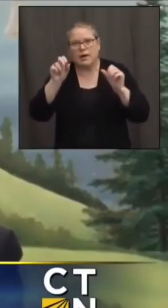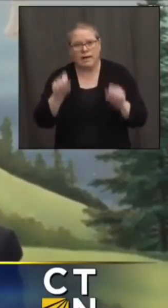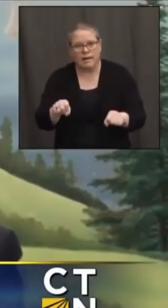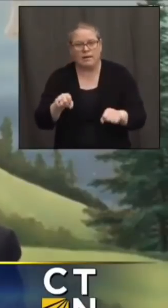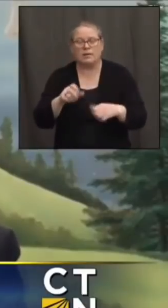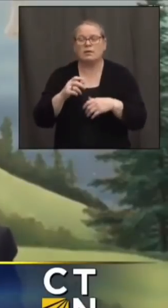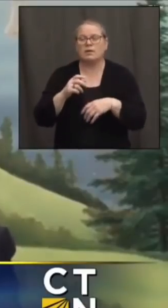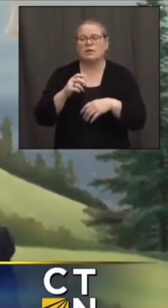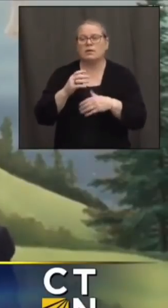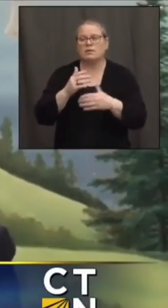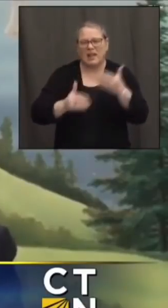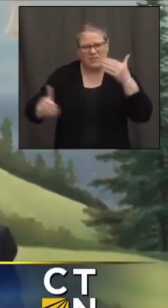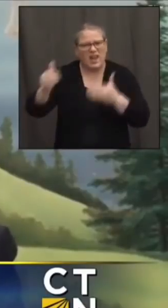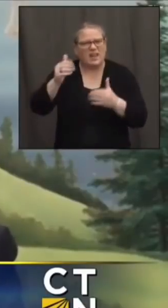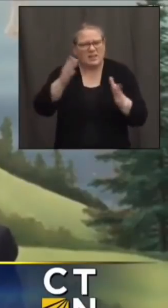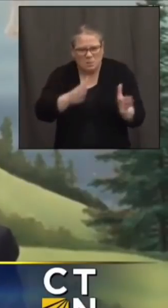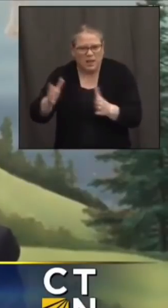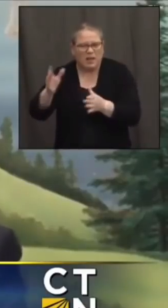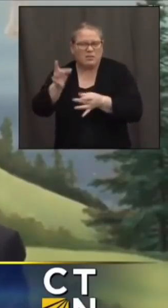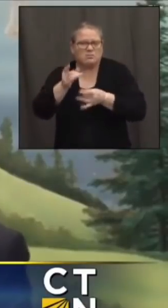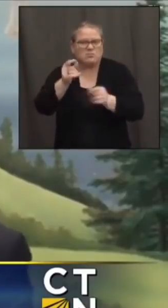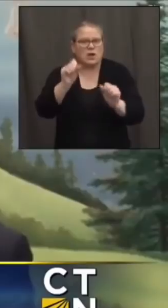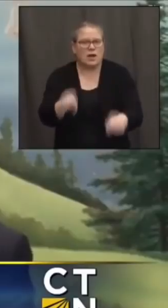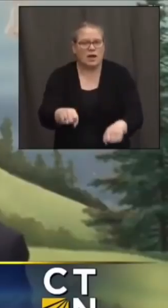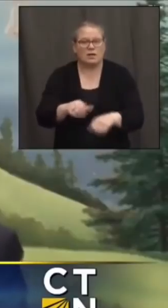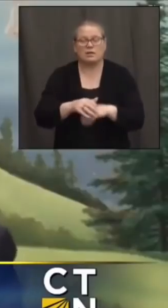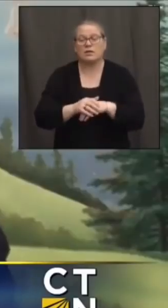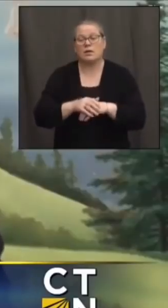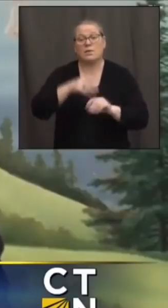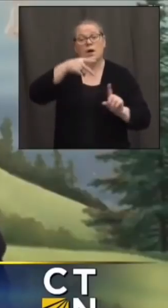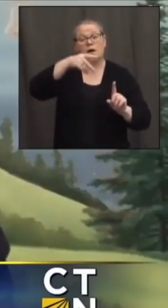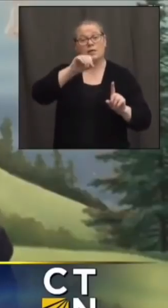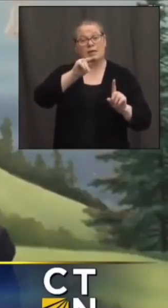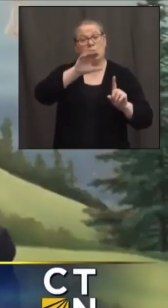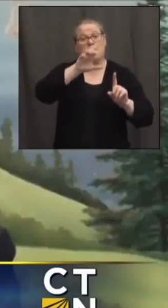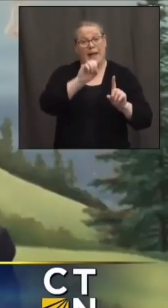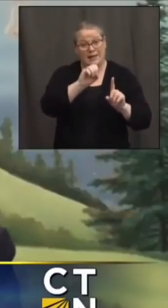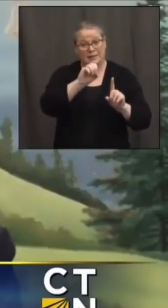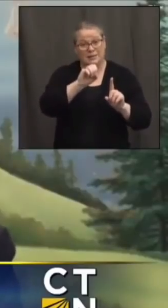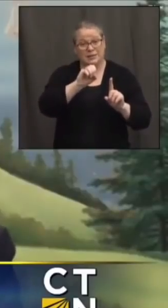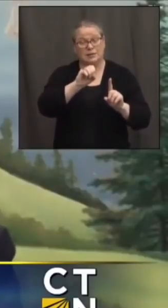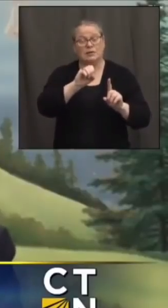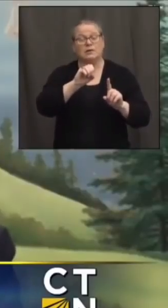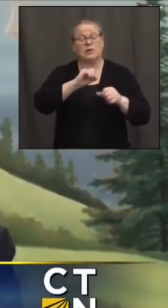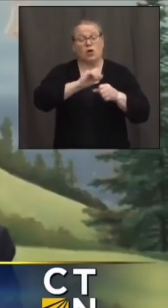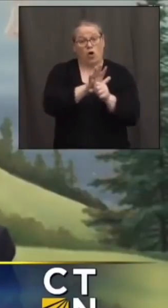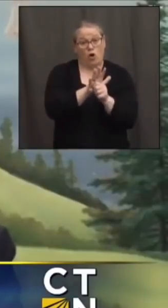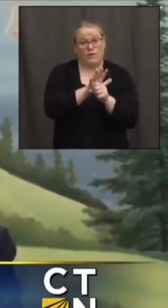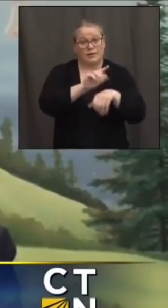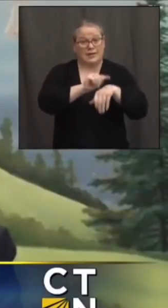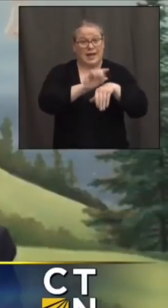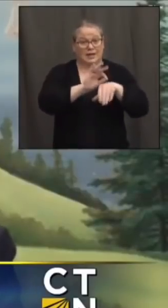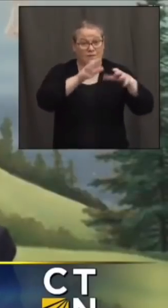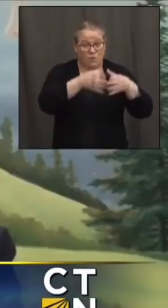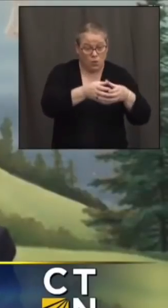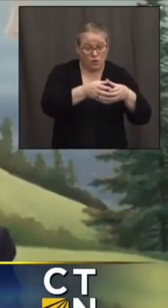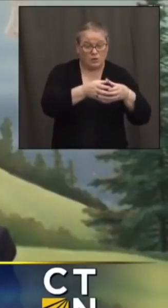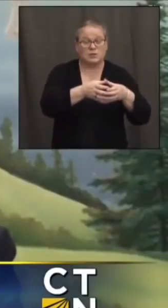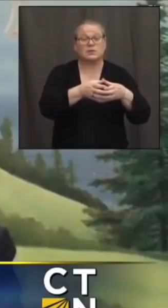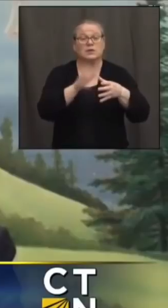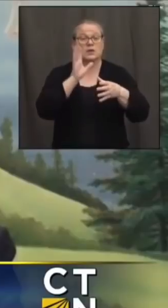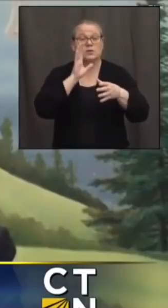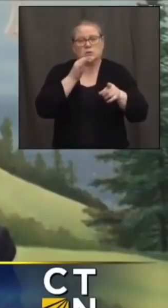the outgoing um pence covet task force and the incoming biden task force uh i think they're coordinating a lot better now